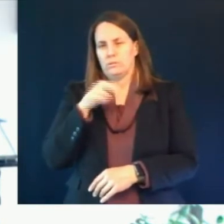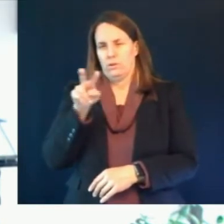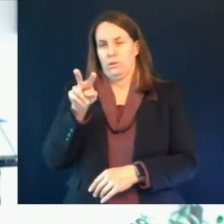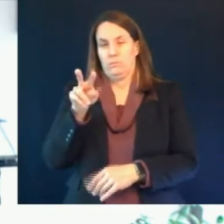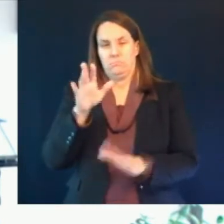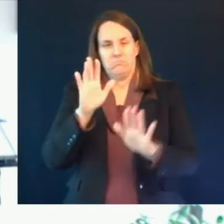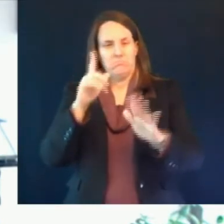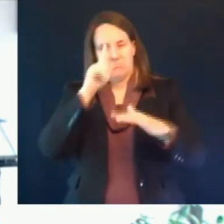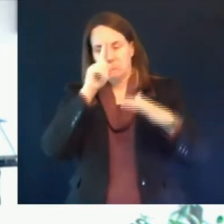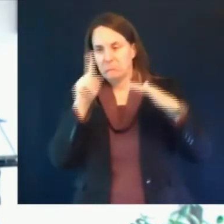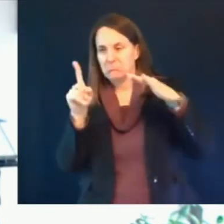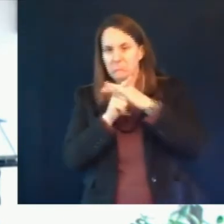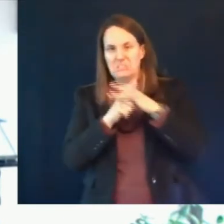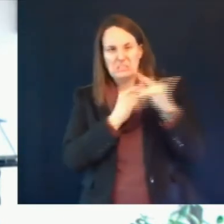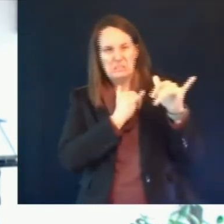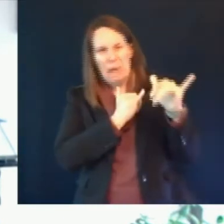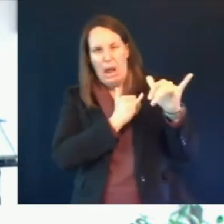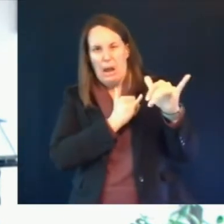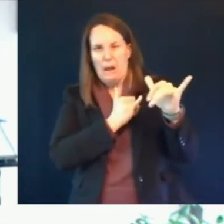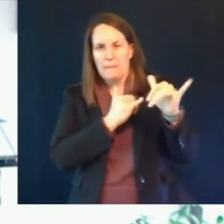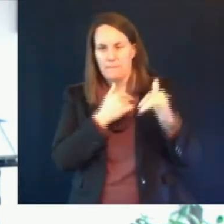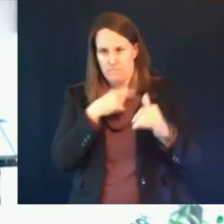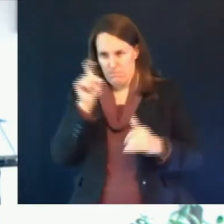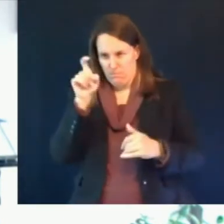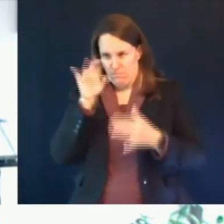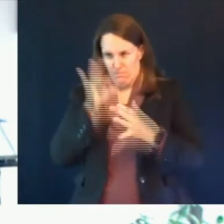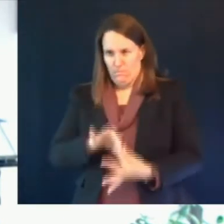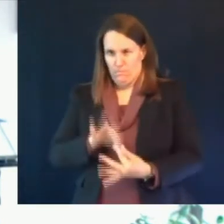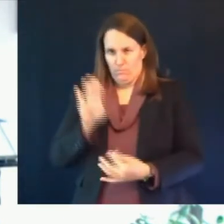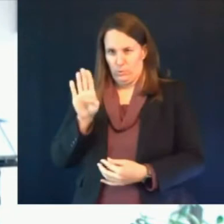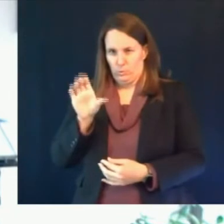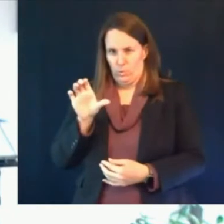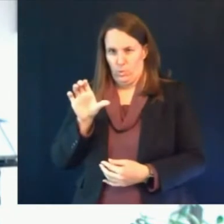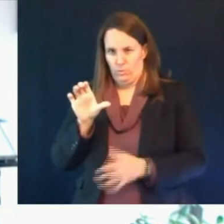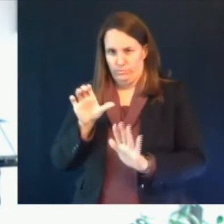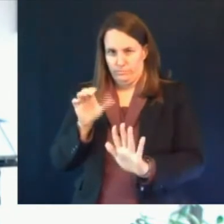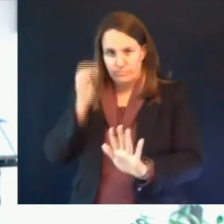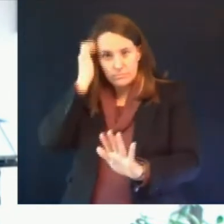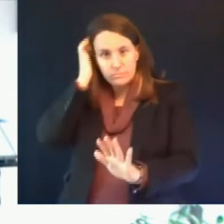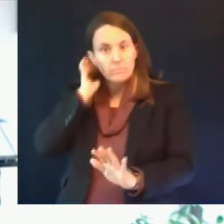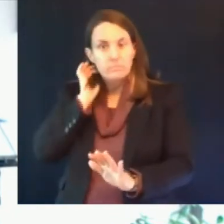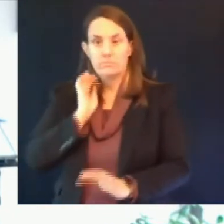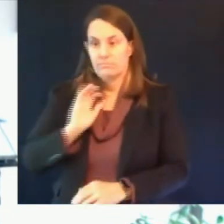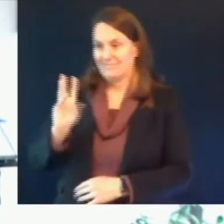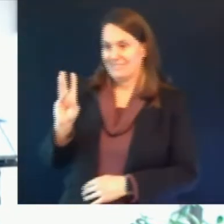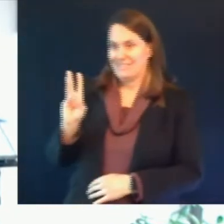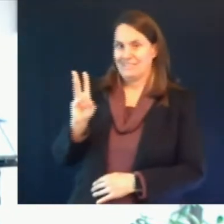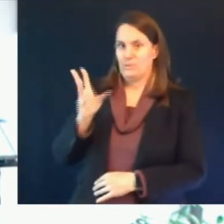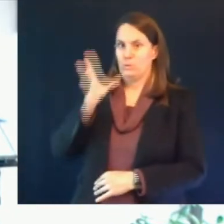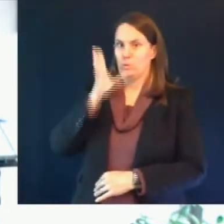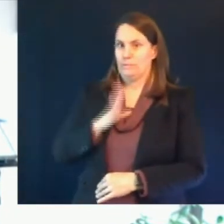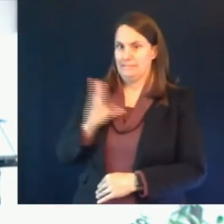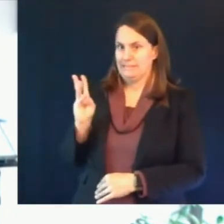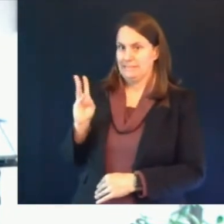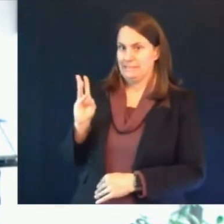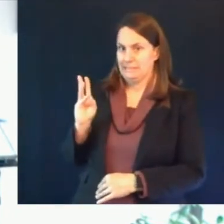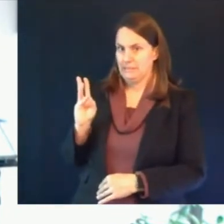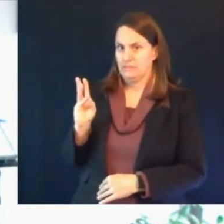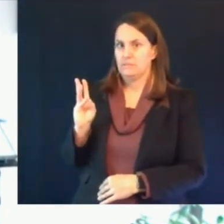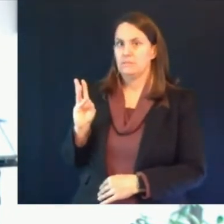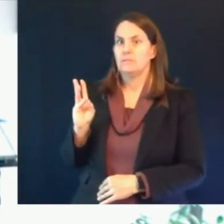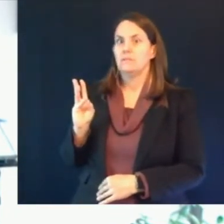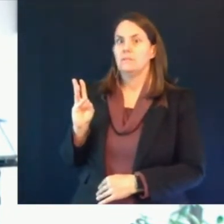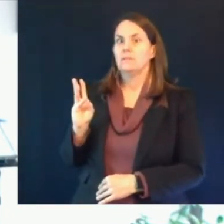where this has been reported so far were receiving oral contraceptive but it doesn't seem that that is implicated in this process um